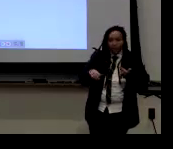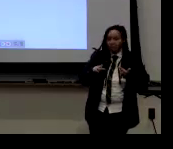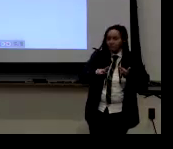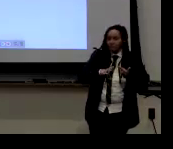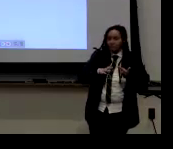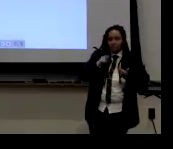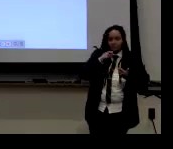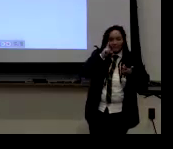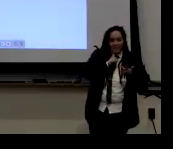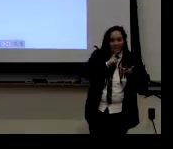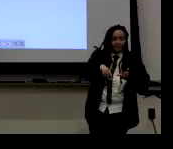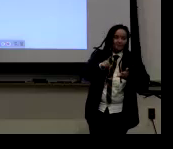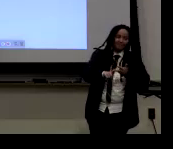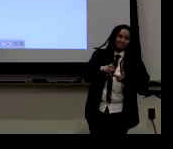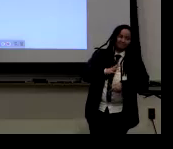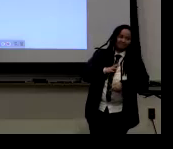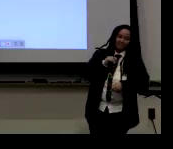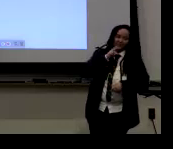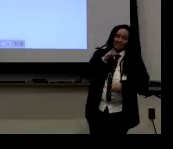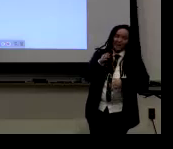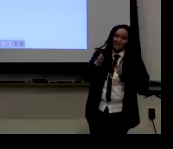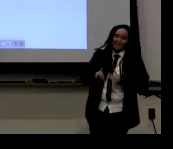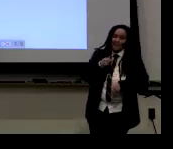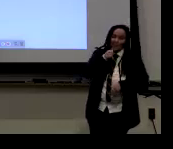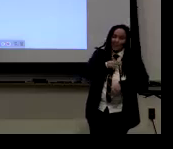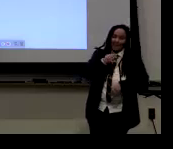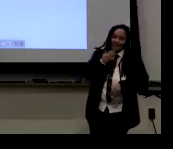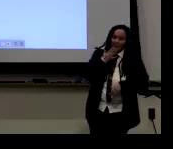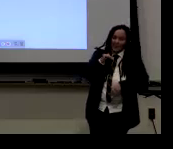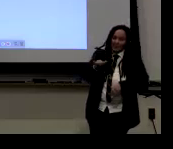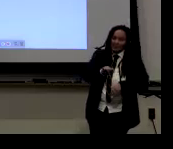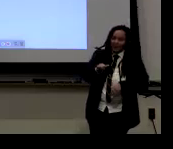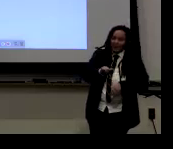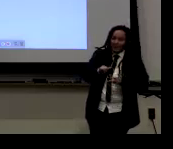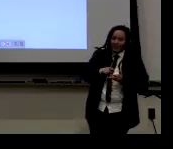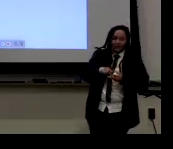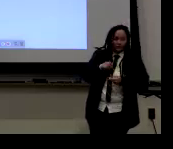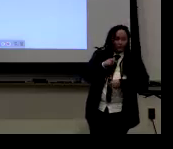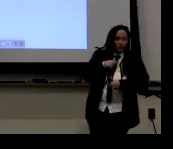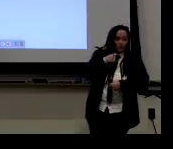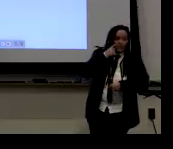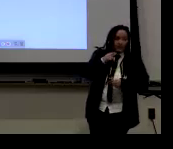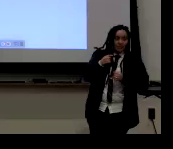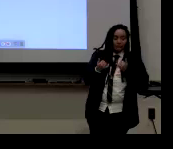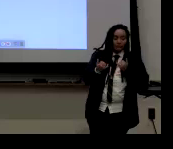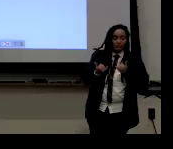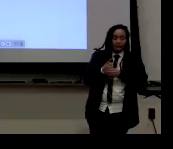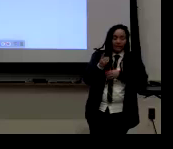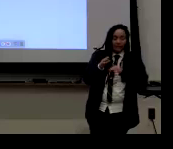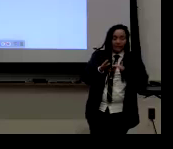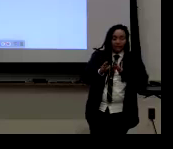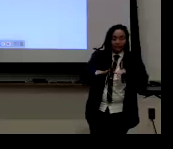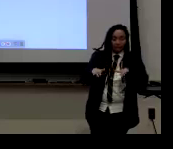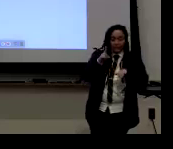I'm deaf, deaf, black, masculine signer with a female body.